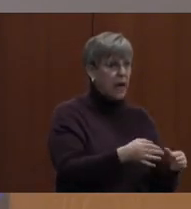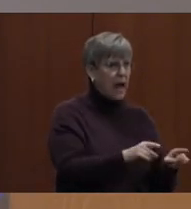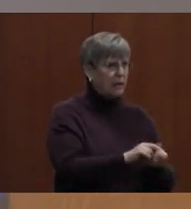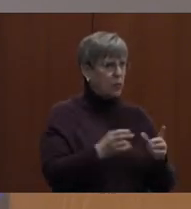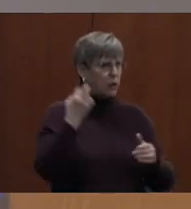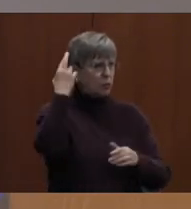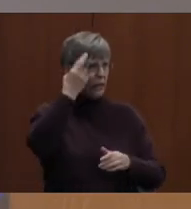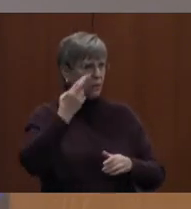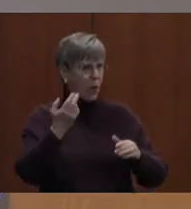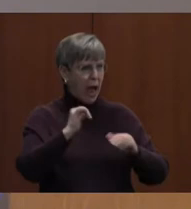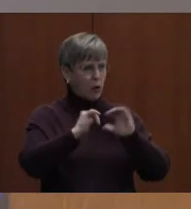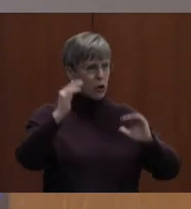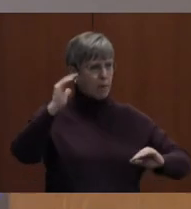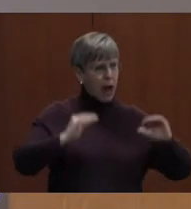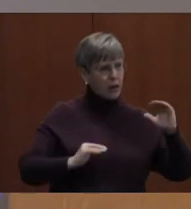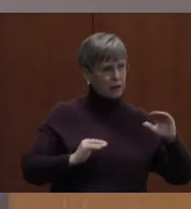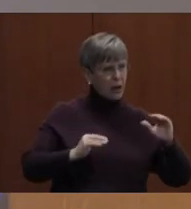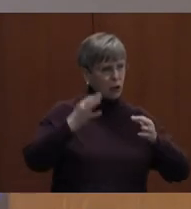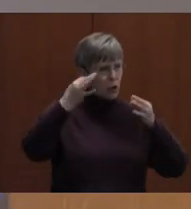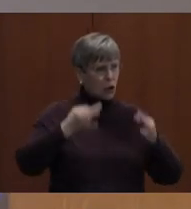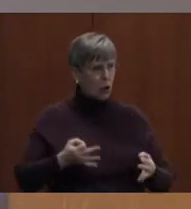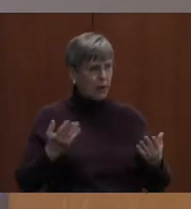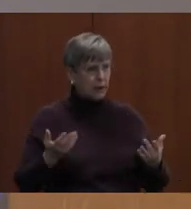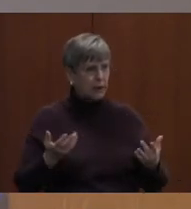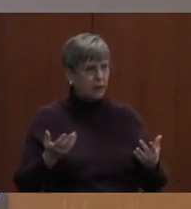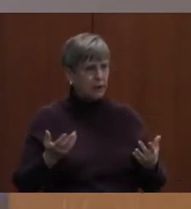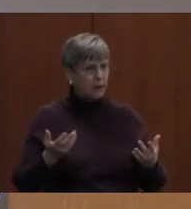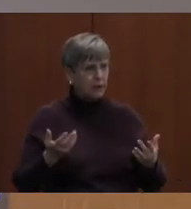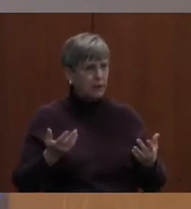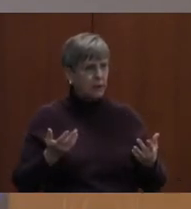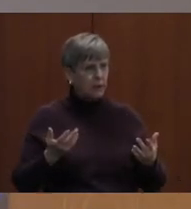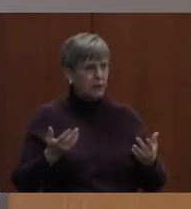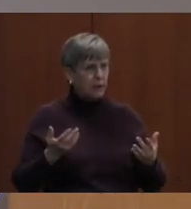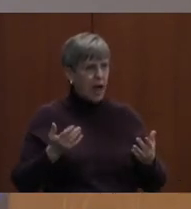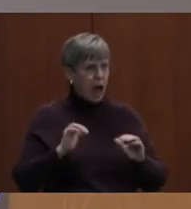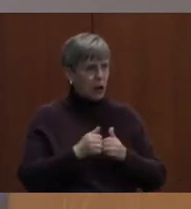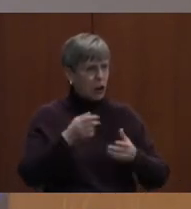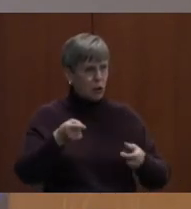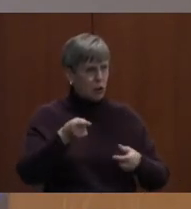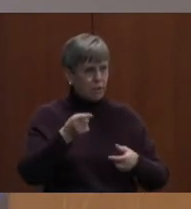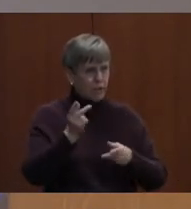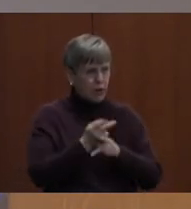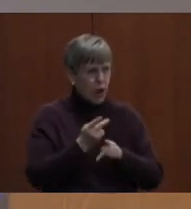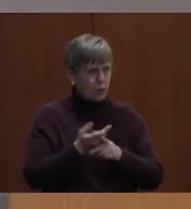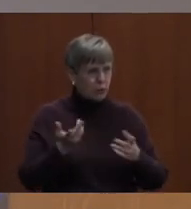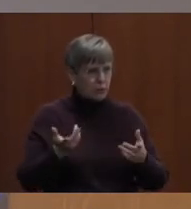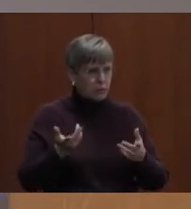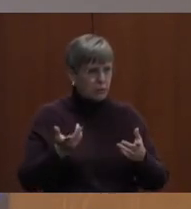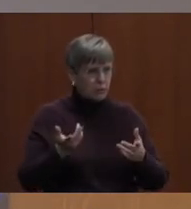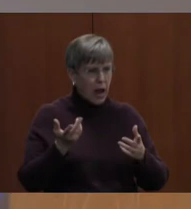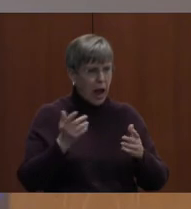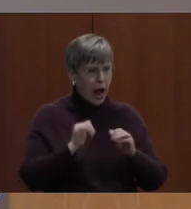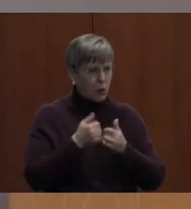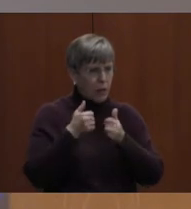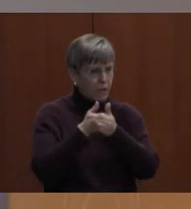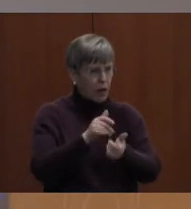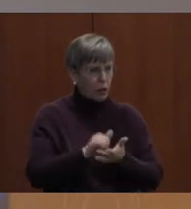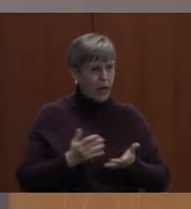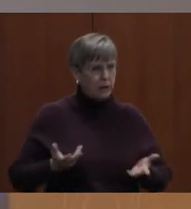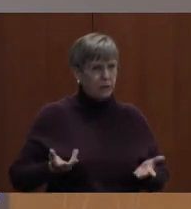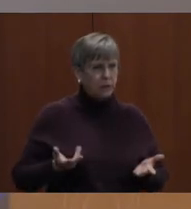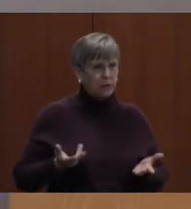reasonable? do, I mean, those are, they're subjective words. How do you, how do we go and follow that?